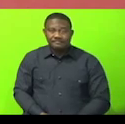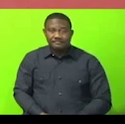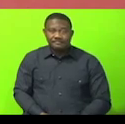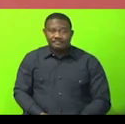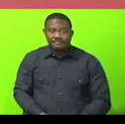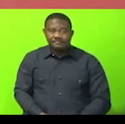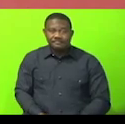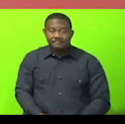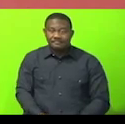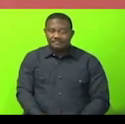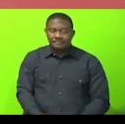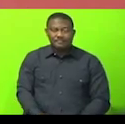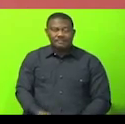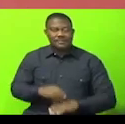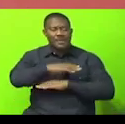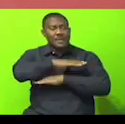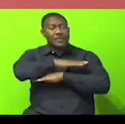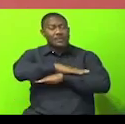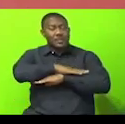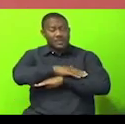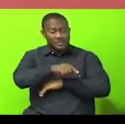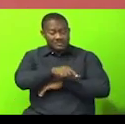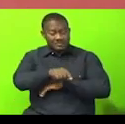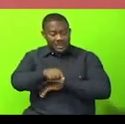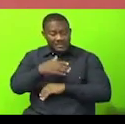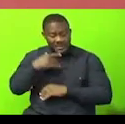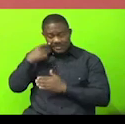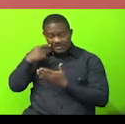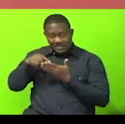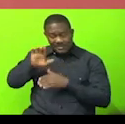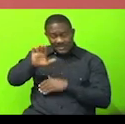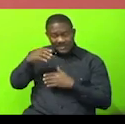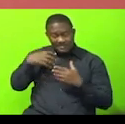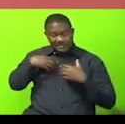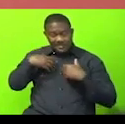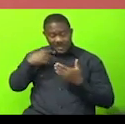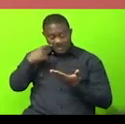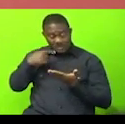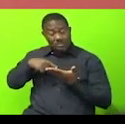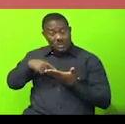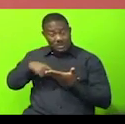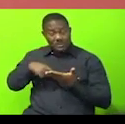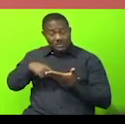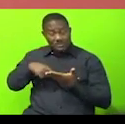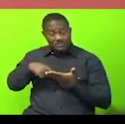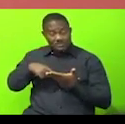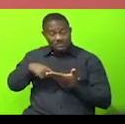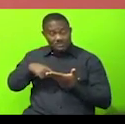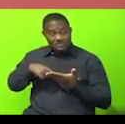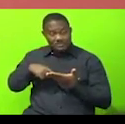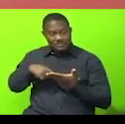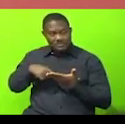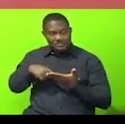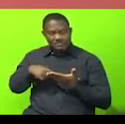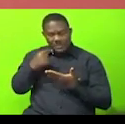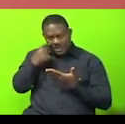Table office, kindly take note of the comments made by the members. Please close check